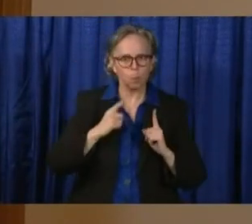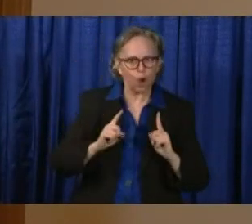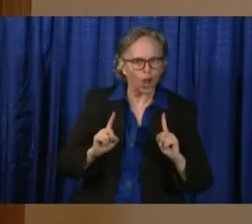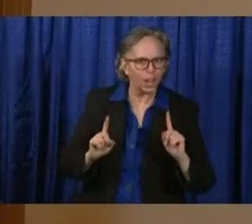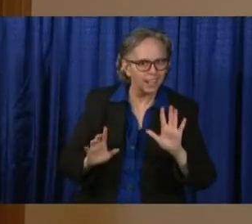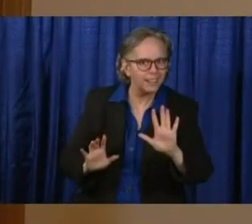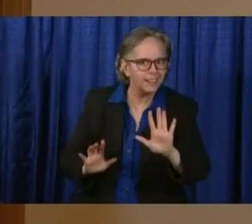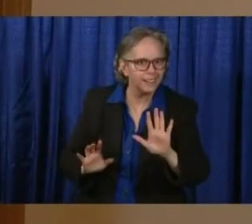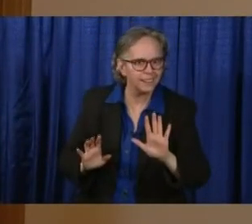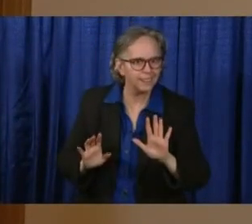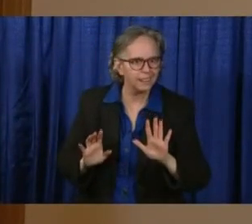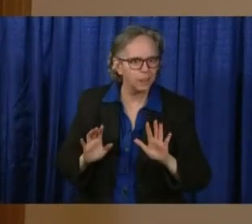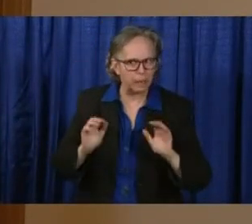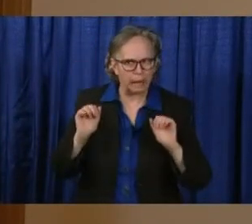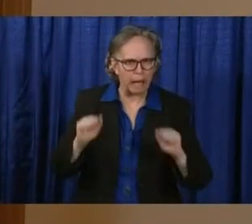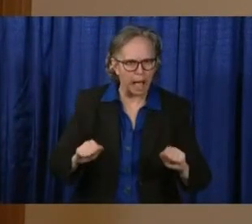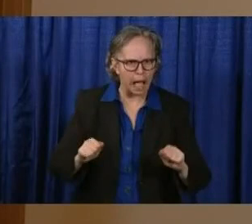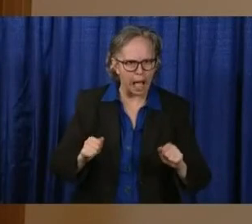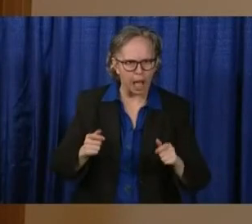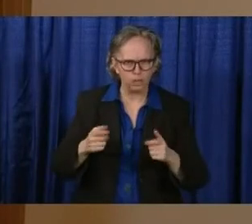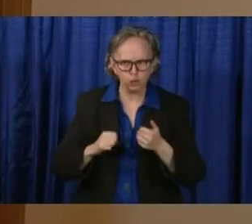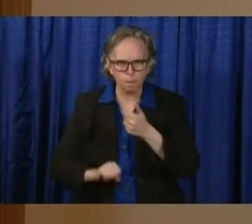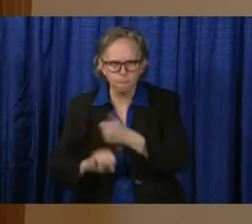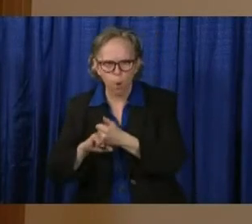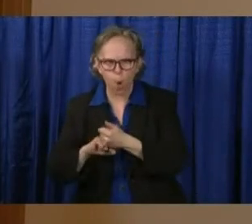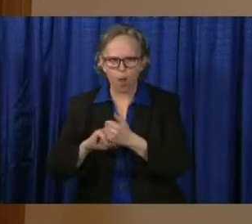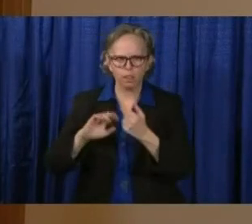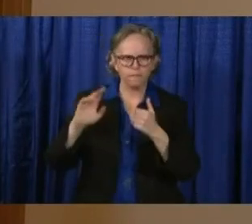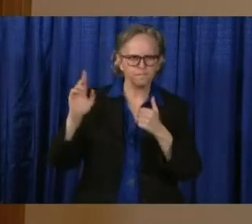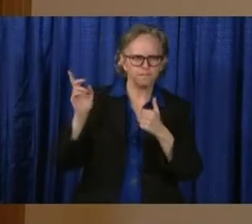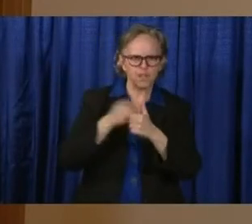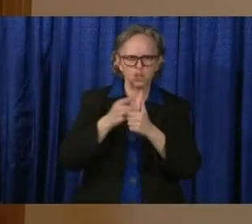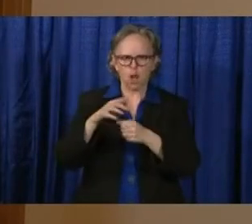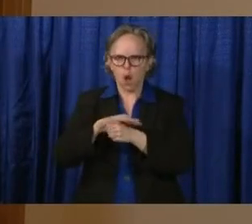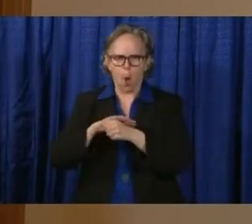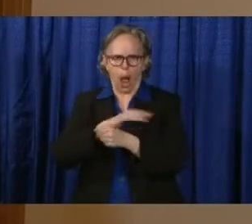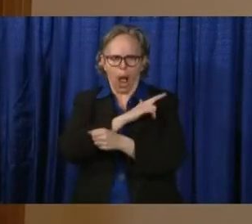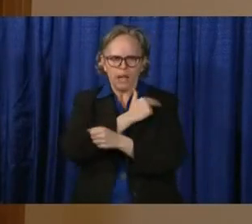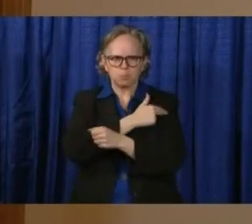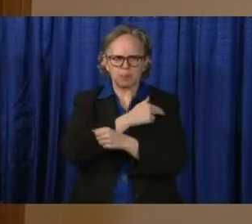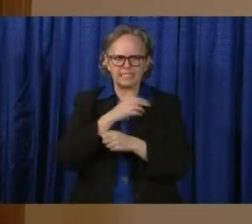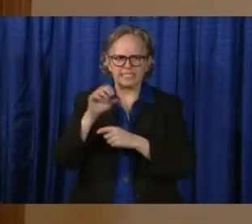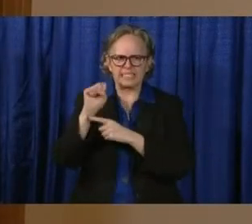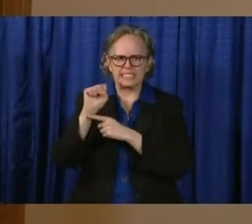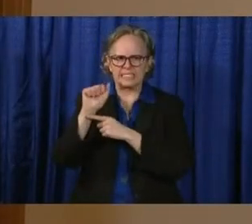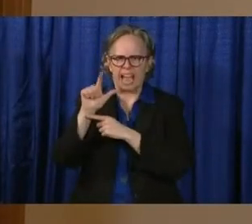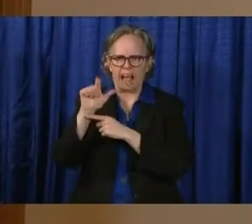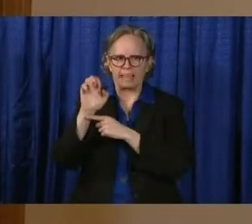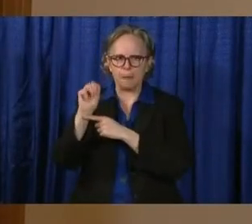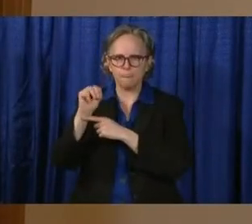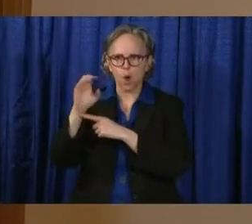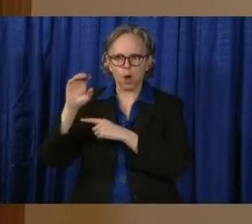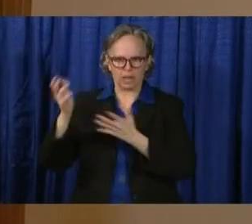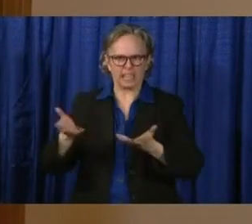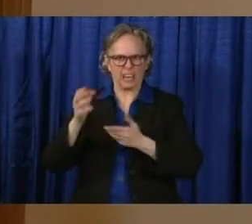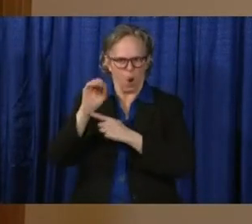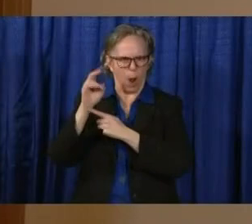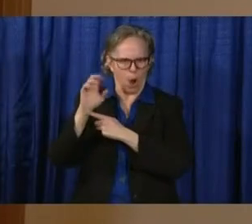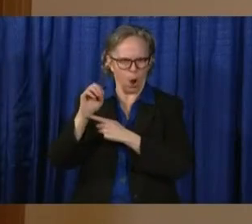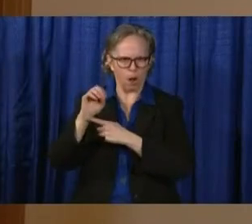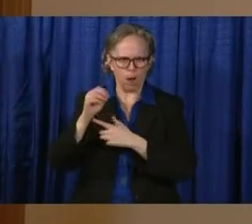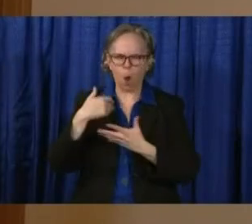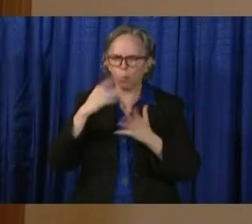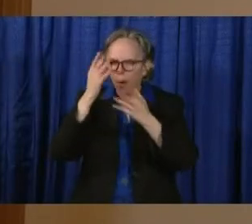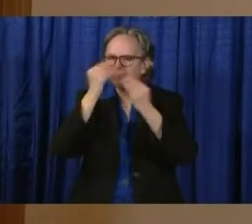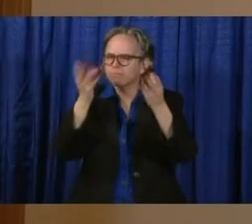alongside that first local hospital in Salem. So we'll give you lots more. Sorry it's not today, but I'm going to give it to you